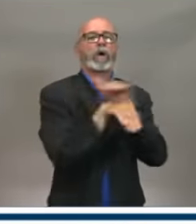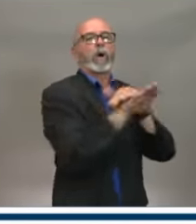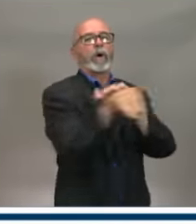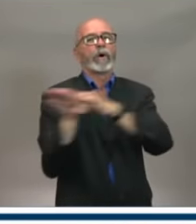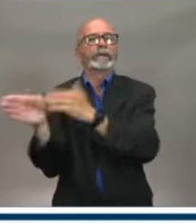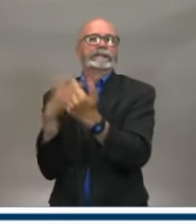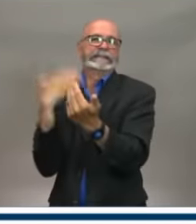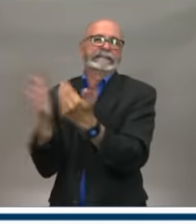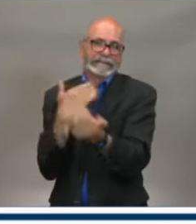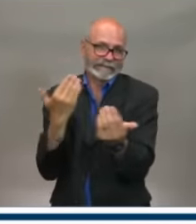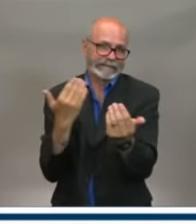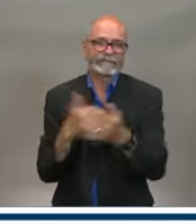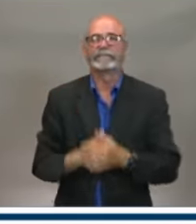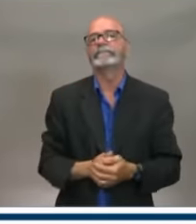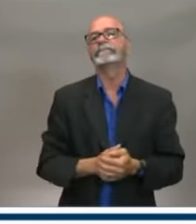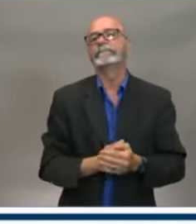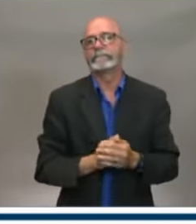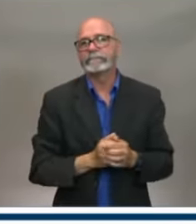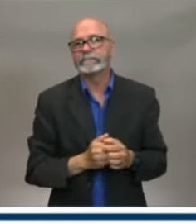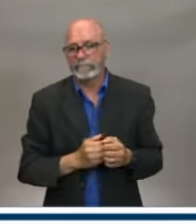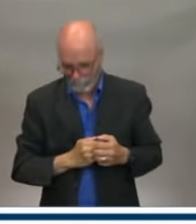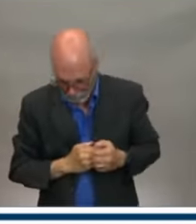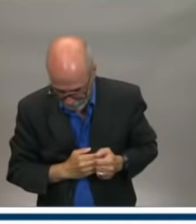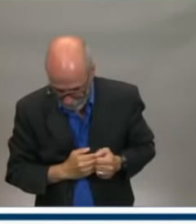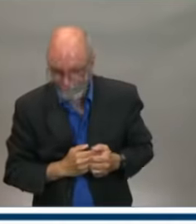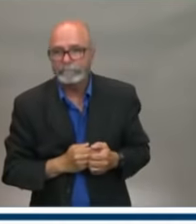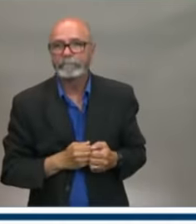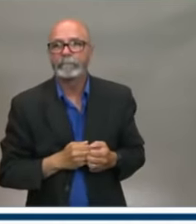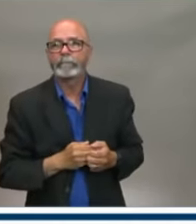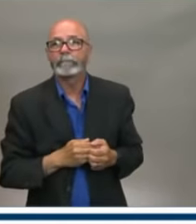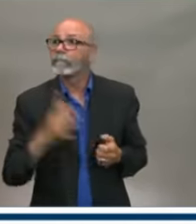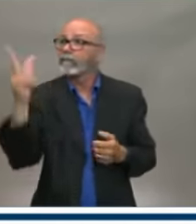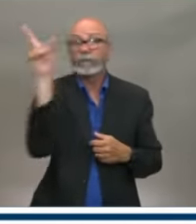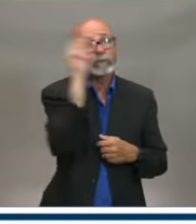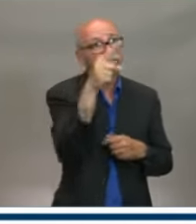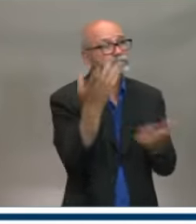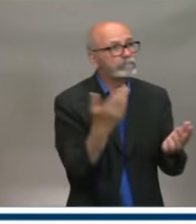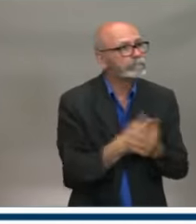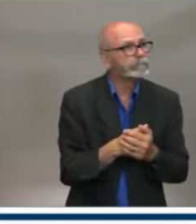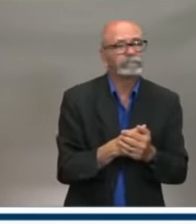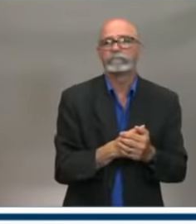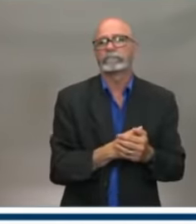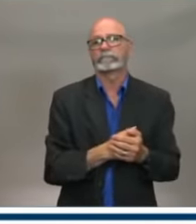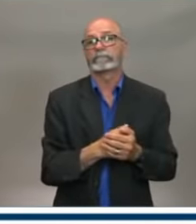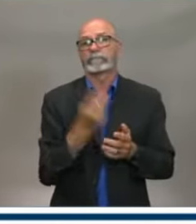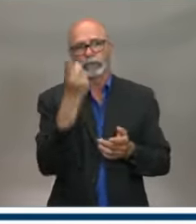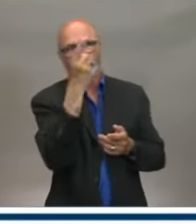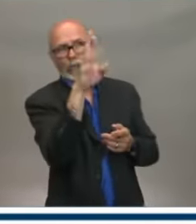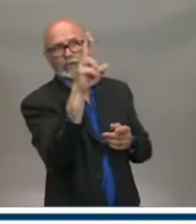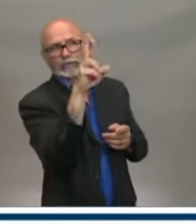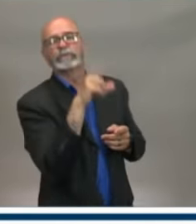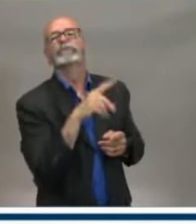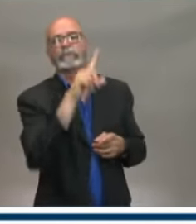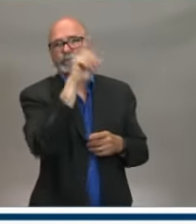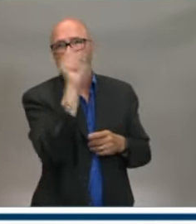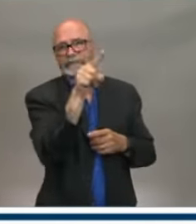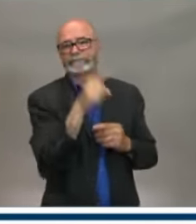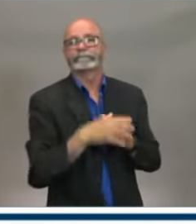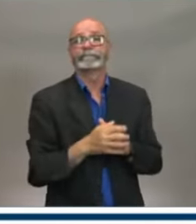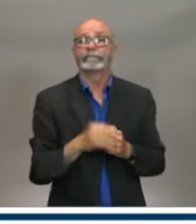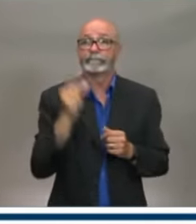by Nova Scotians. Keith, you have a follow-up? Yes. For Dr. Strang, you briefly mentioned